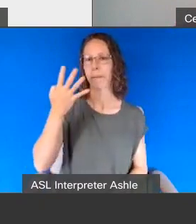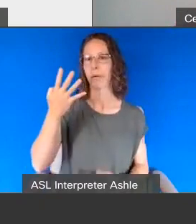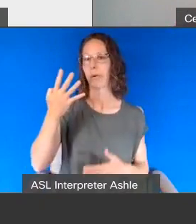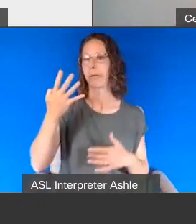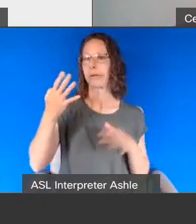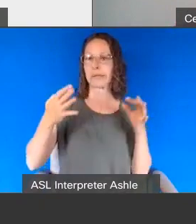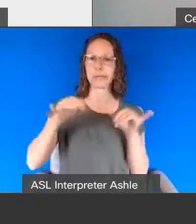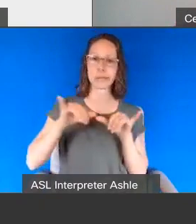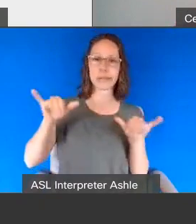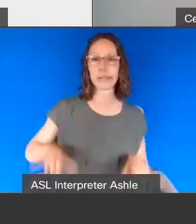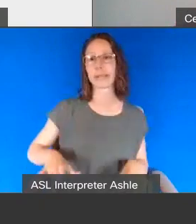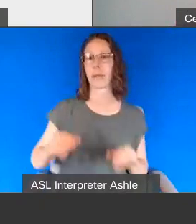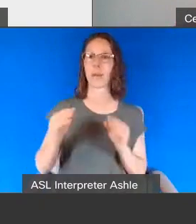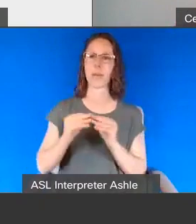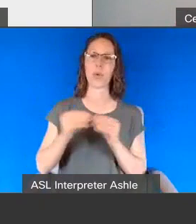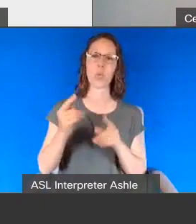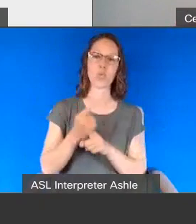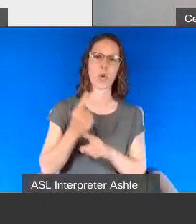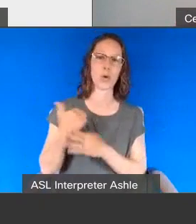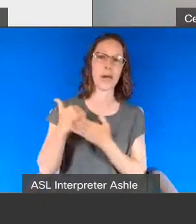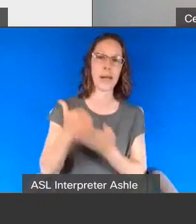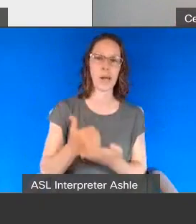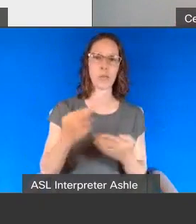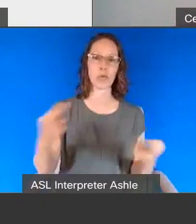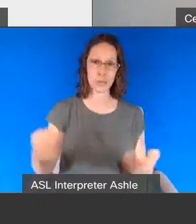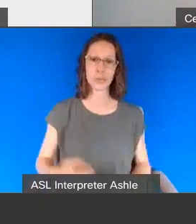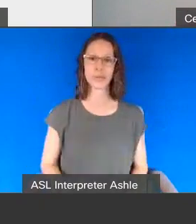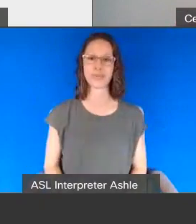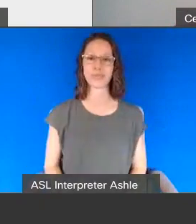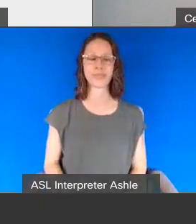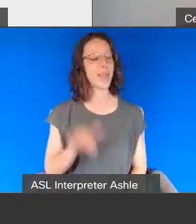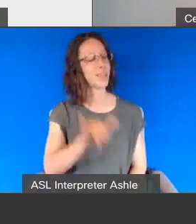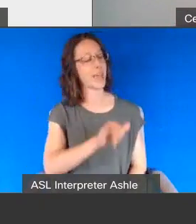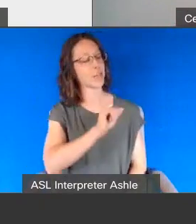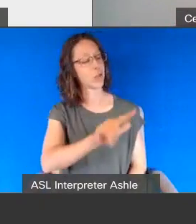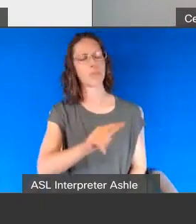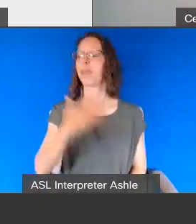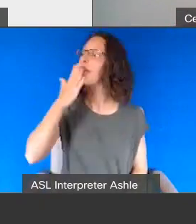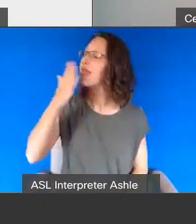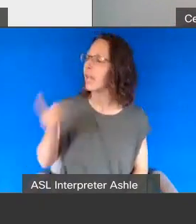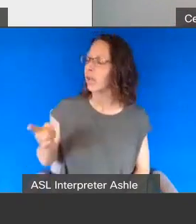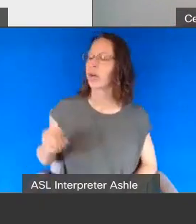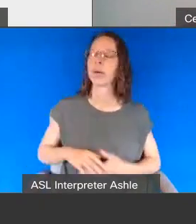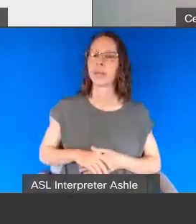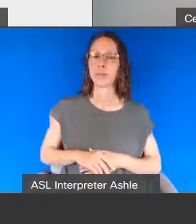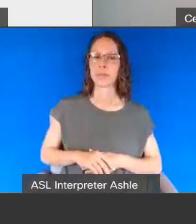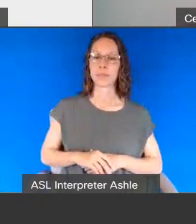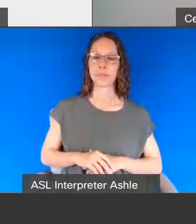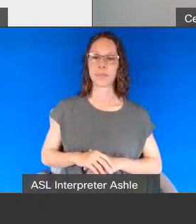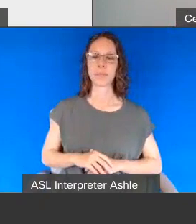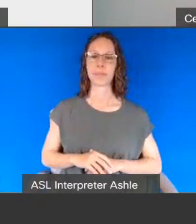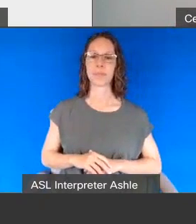and that's all i have great thanks jesse um there are